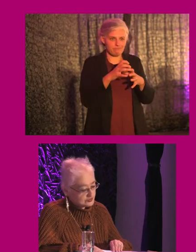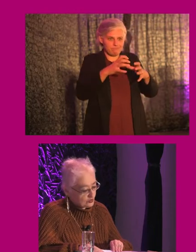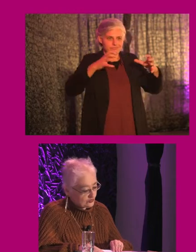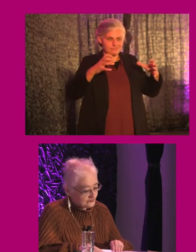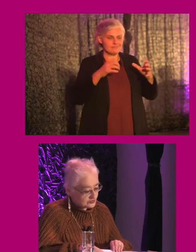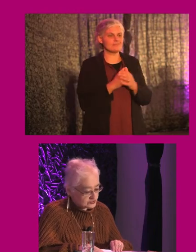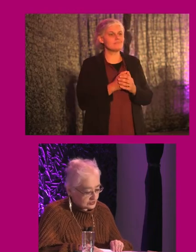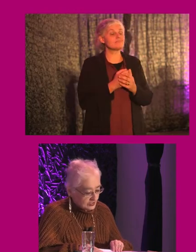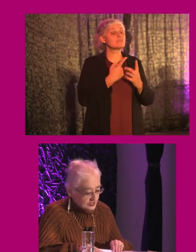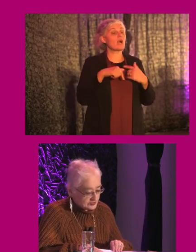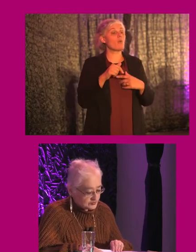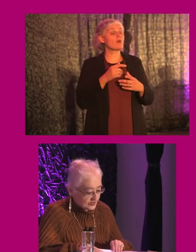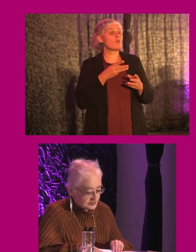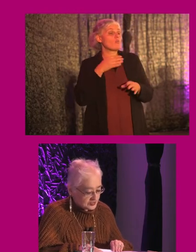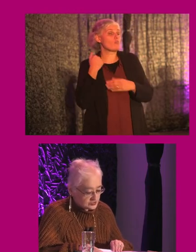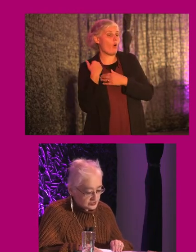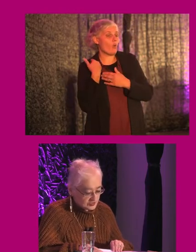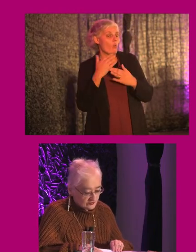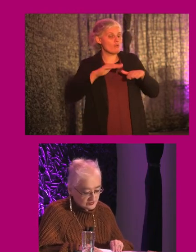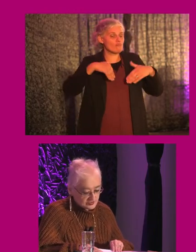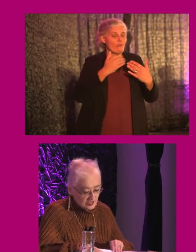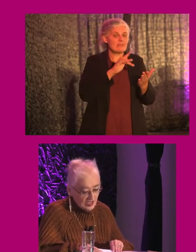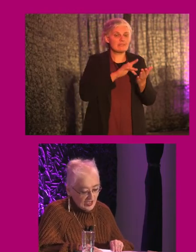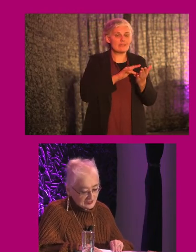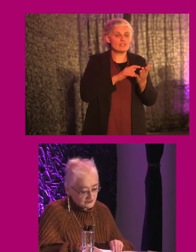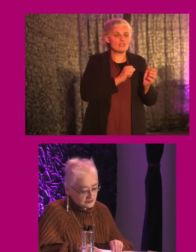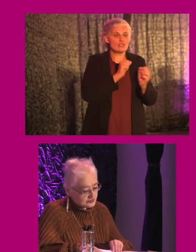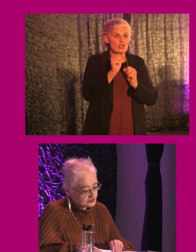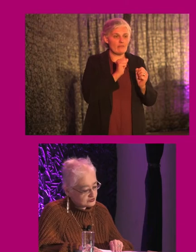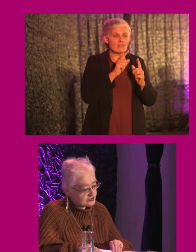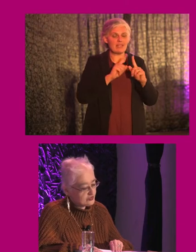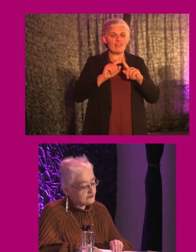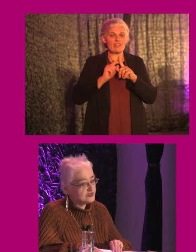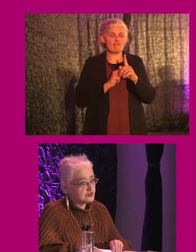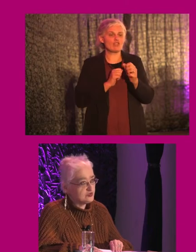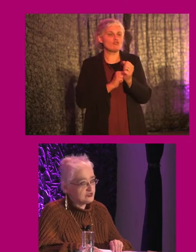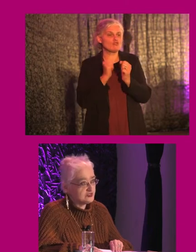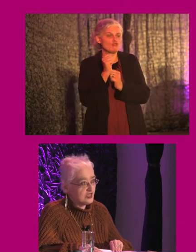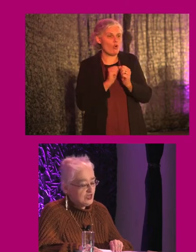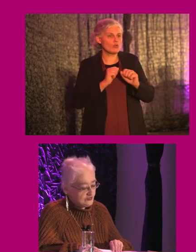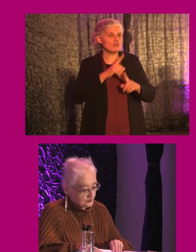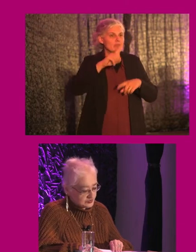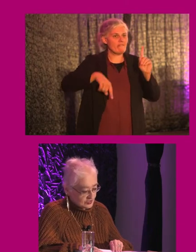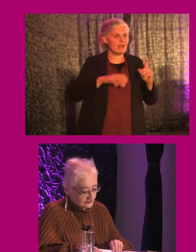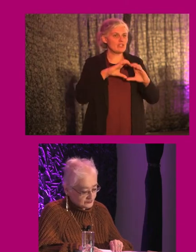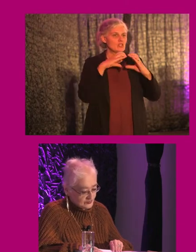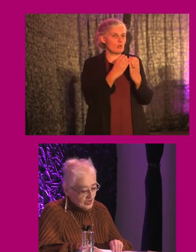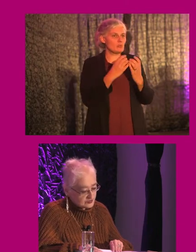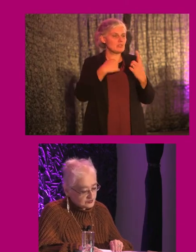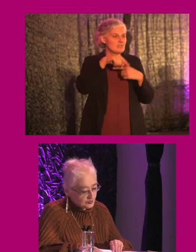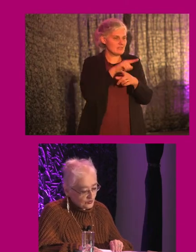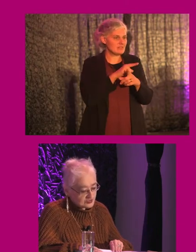council's core function is to provide essential services and infrastructure to the diverse communities that we serve,